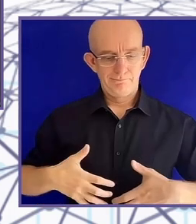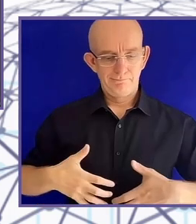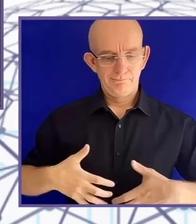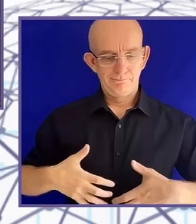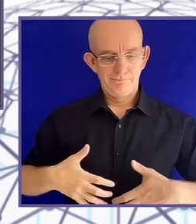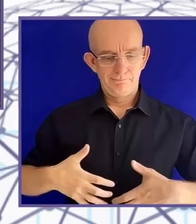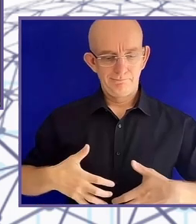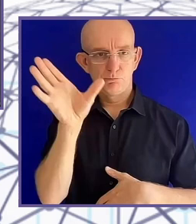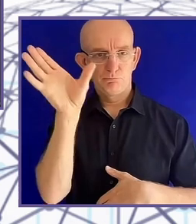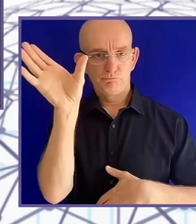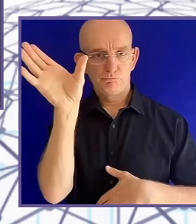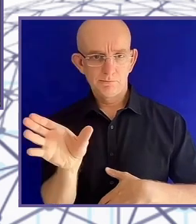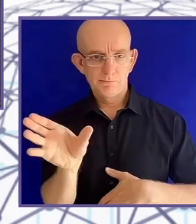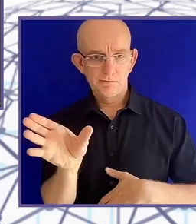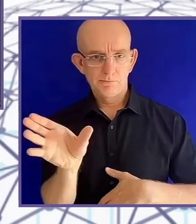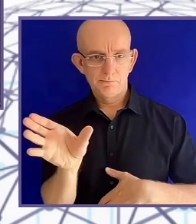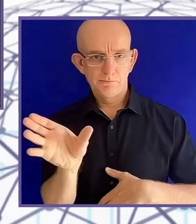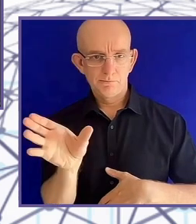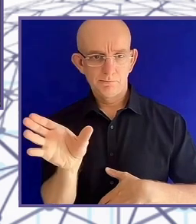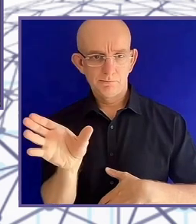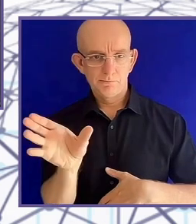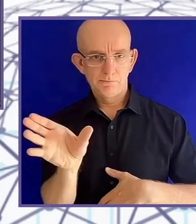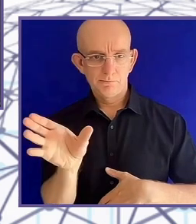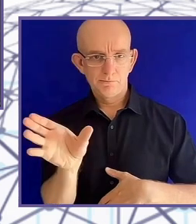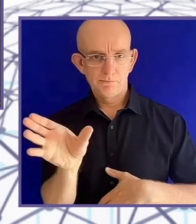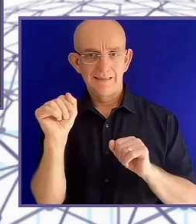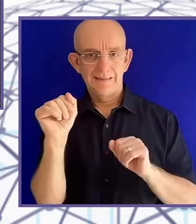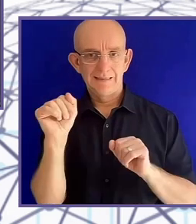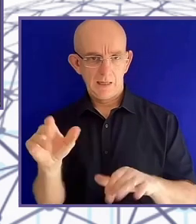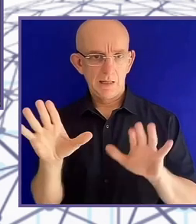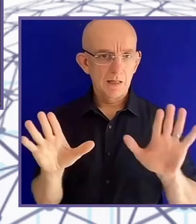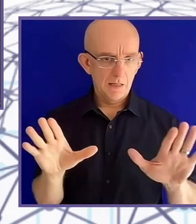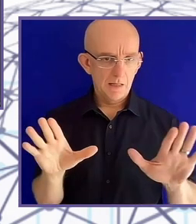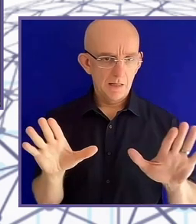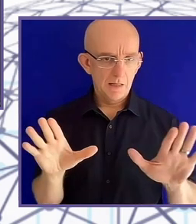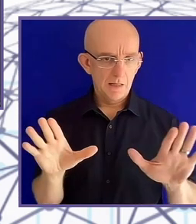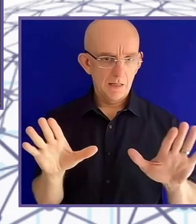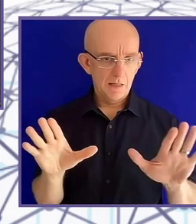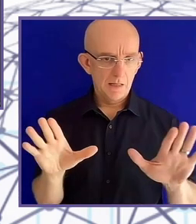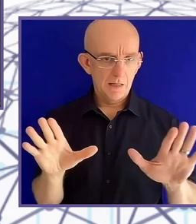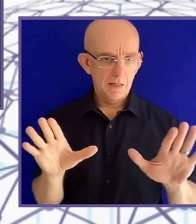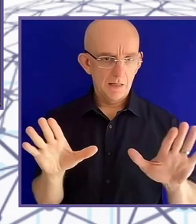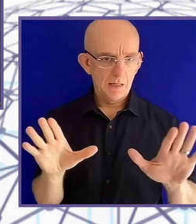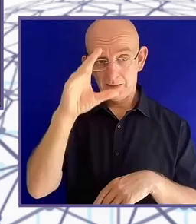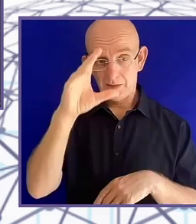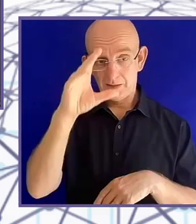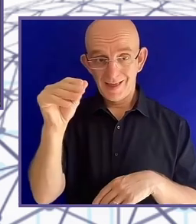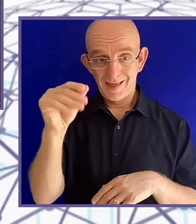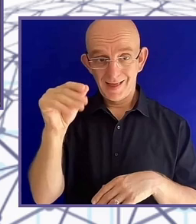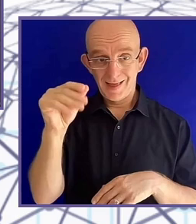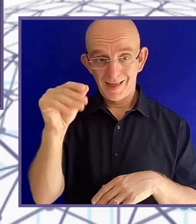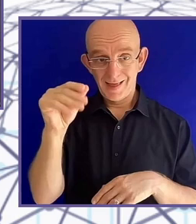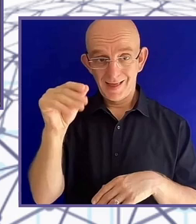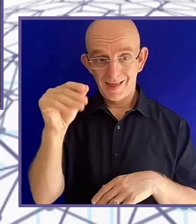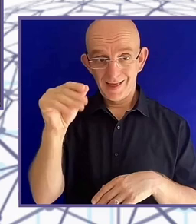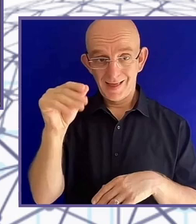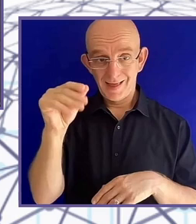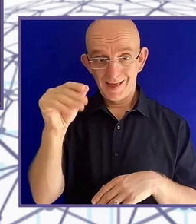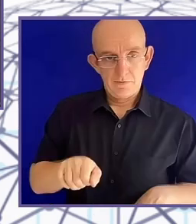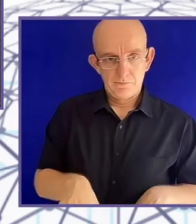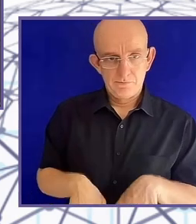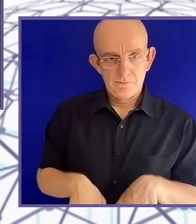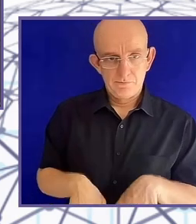It's a fantastic photo. So this is where I give a little interlude about my exoskeleton research. So many, many years ago, I did do some